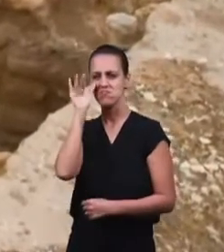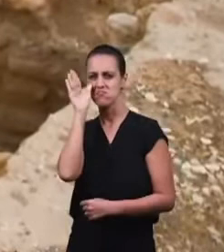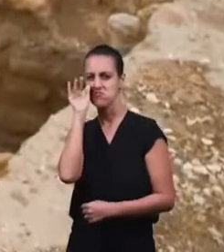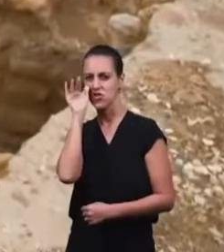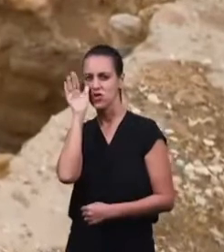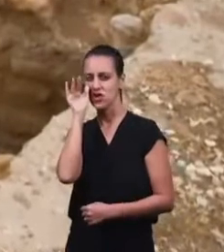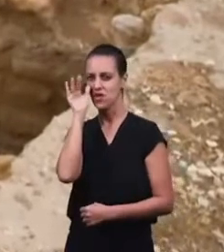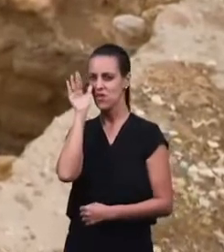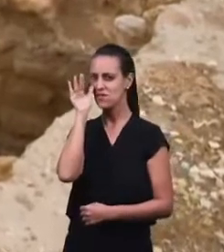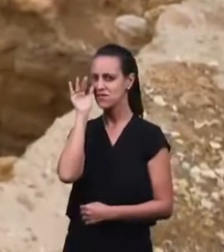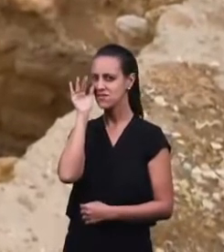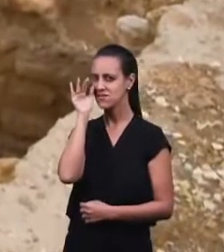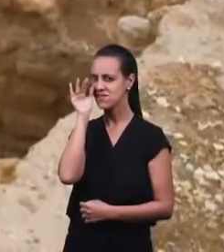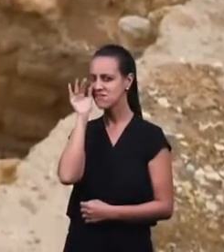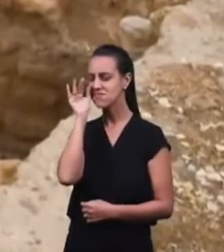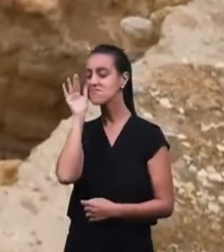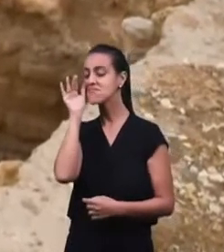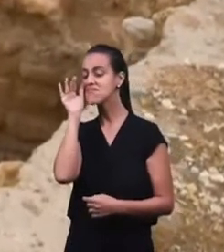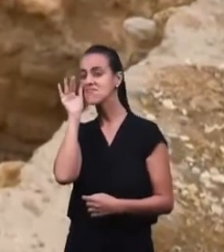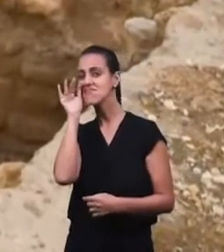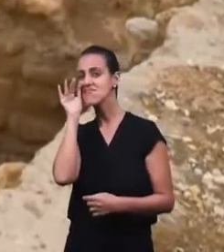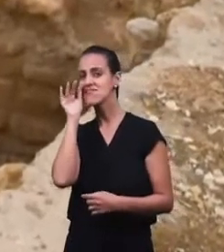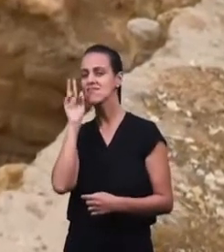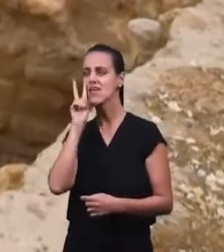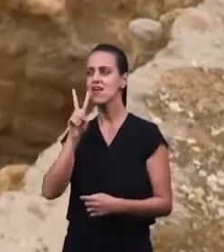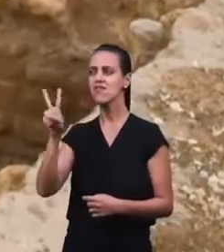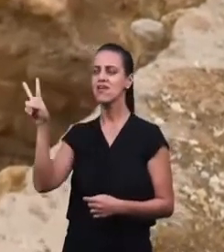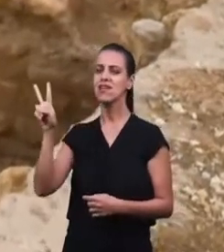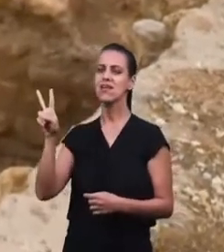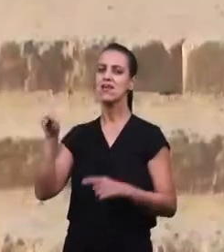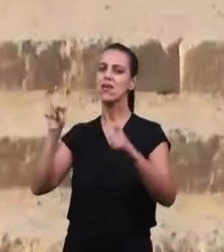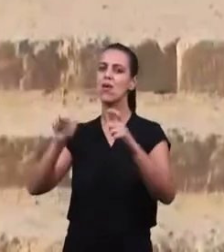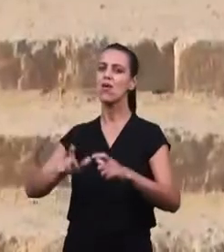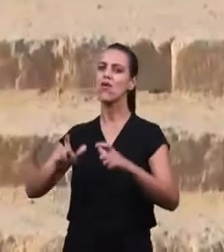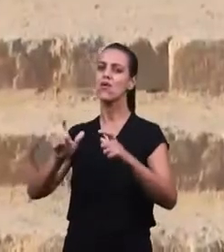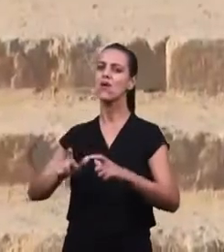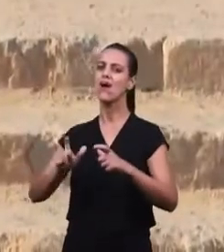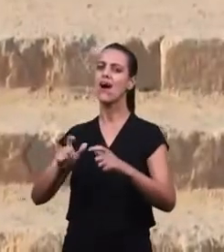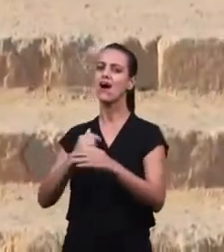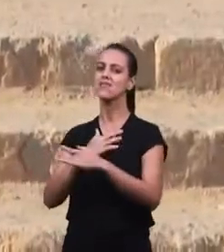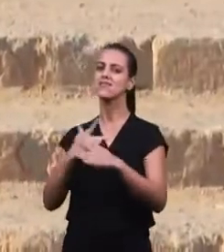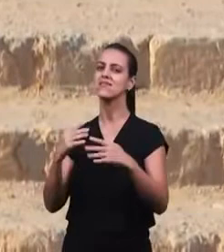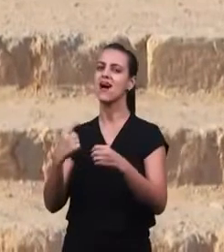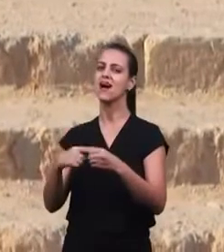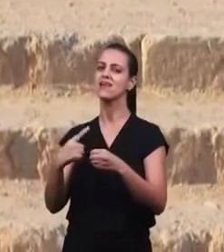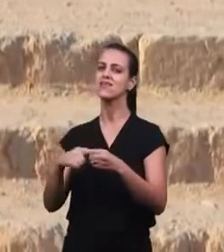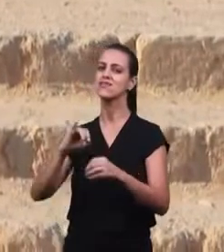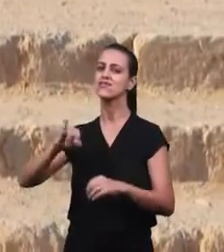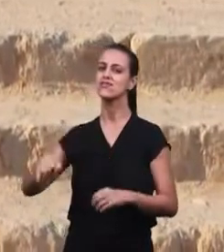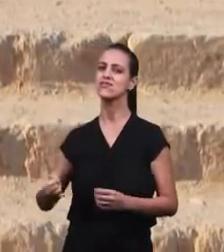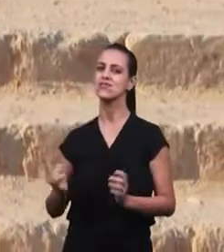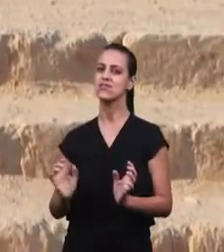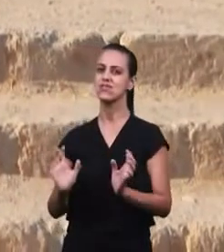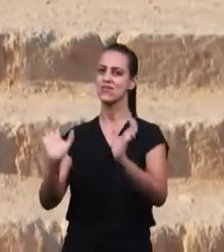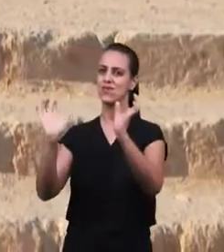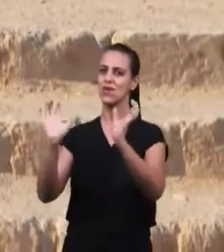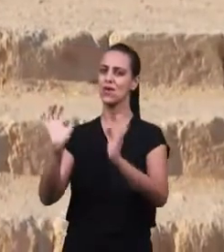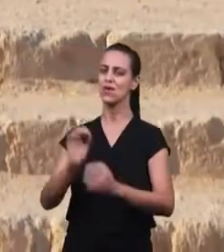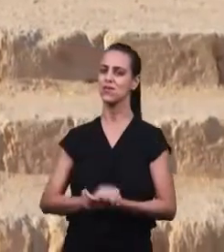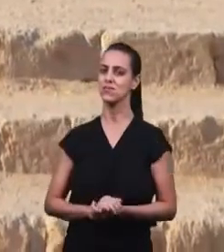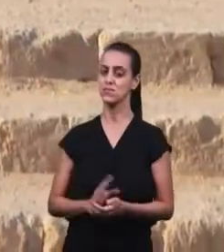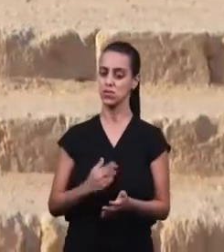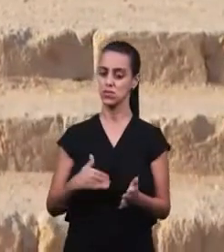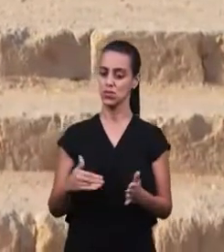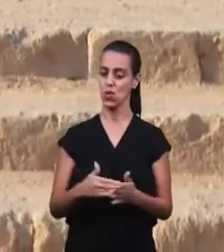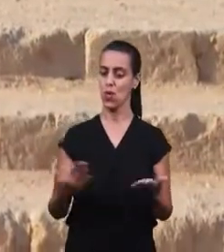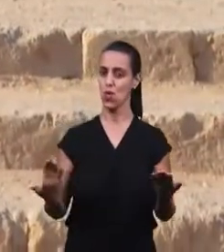he went to see Jesus because he was curious, he would see the ruins of Jericho. This is